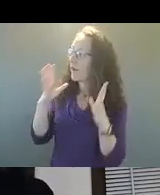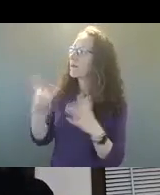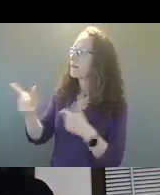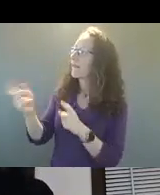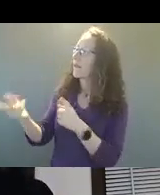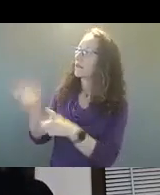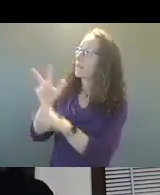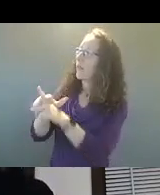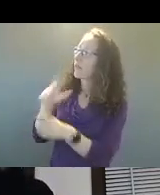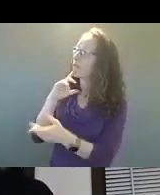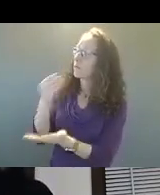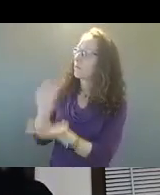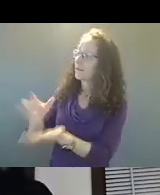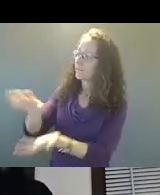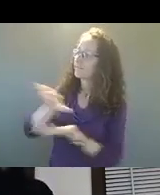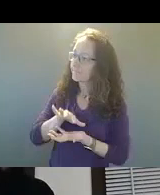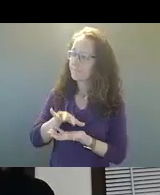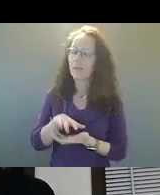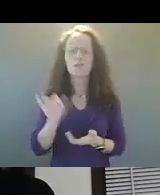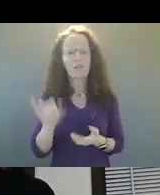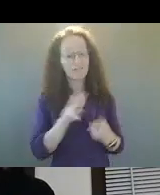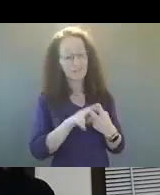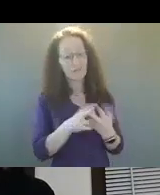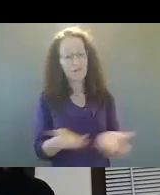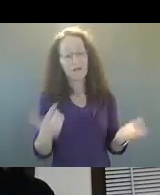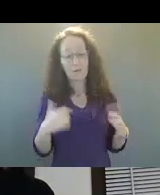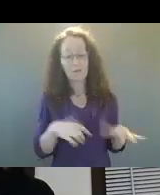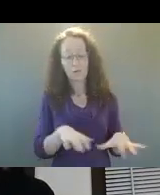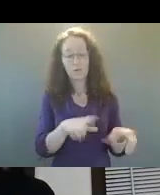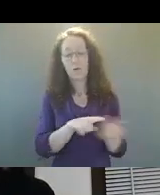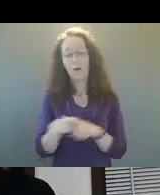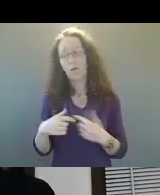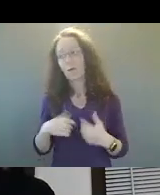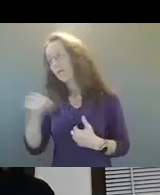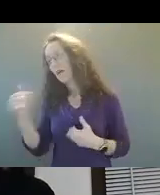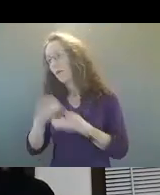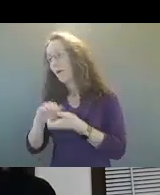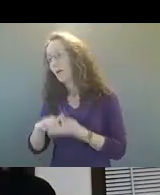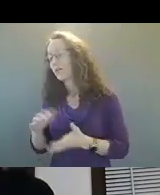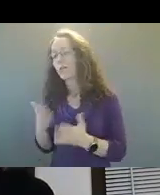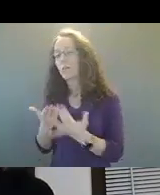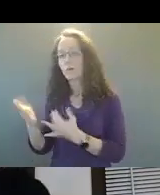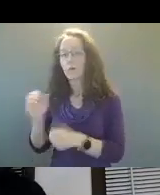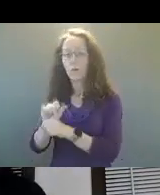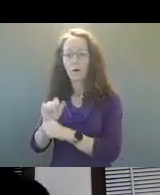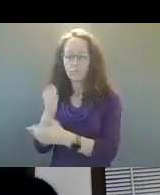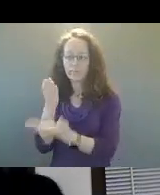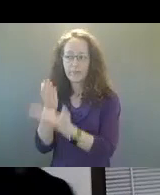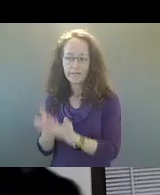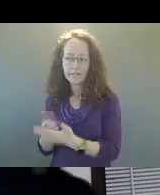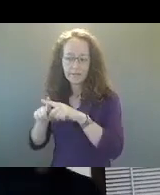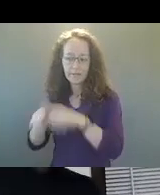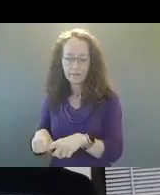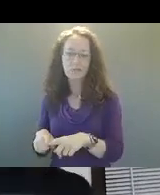large pool of partners in addition to the ongoing partnerships that we have through our evidence-based work. We are also in key, deep